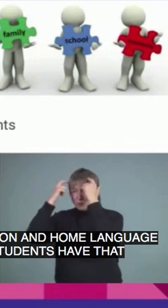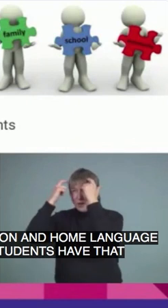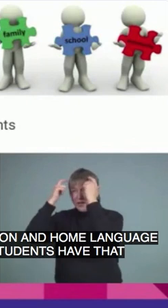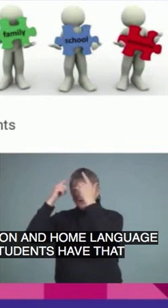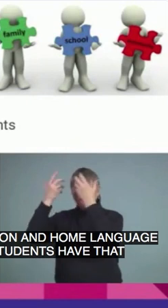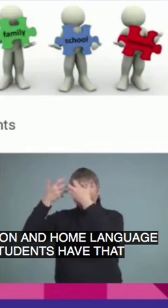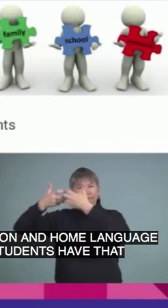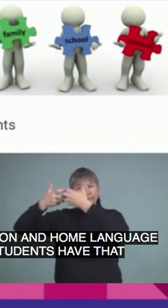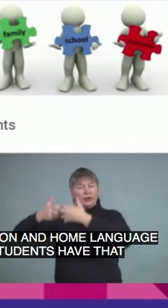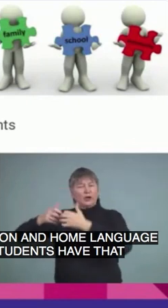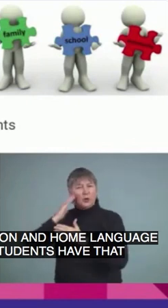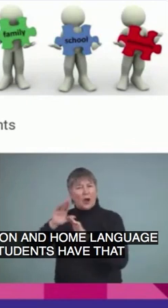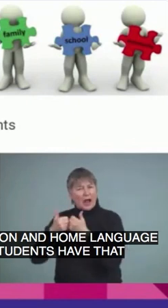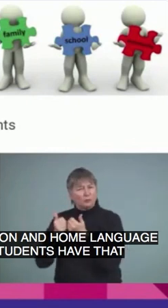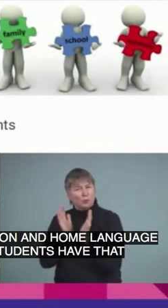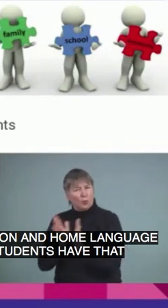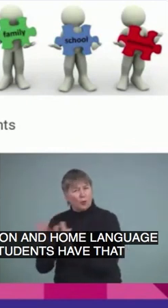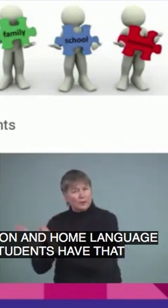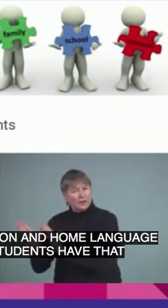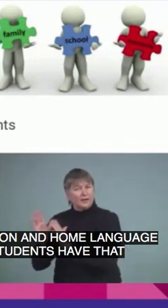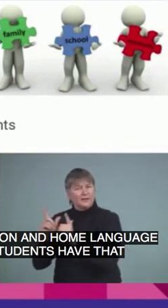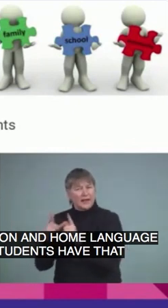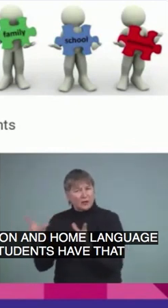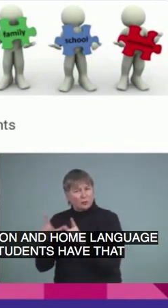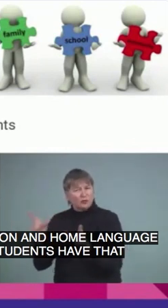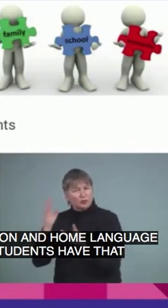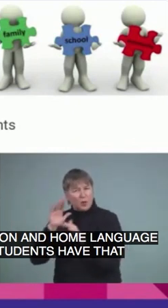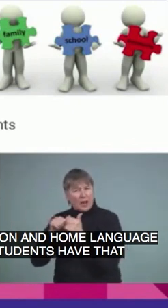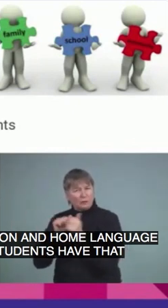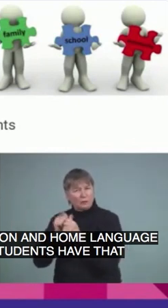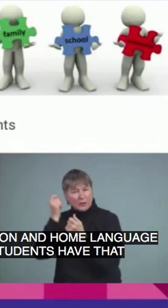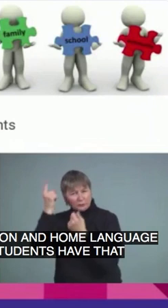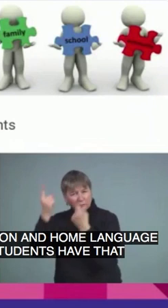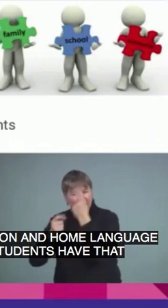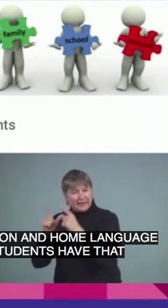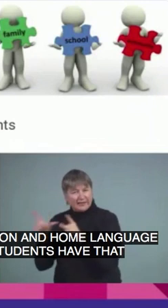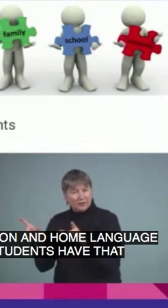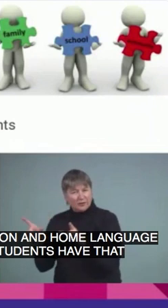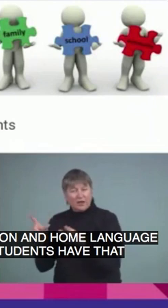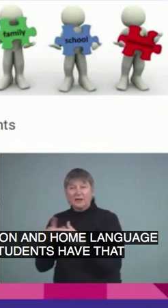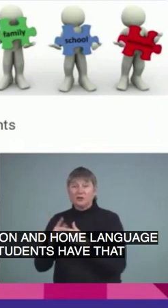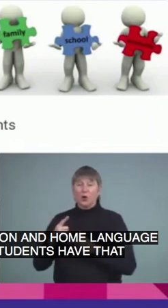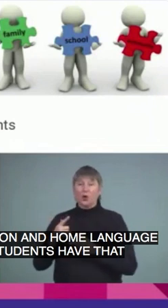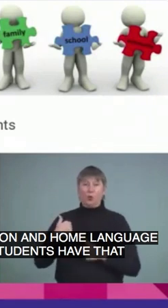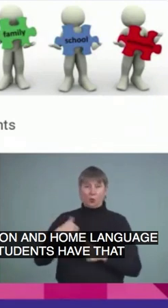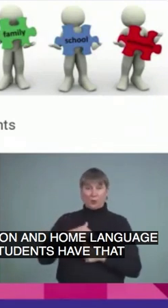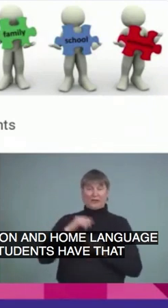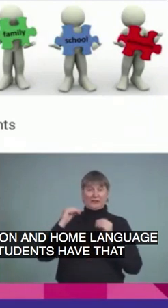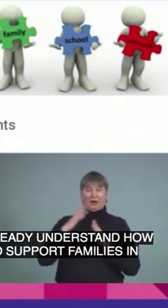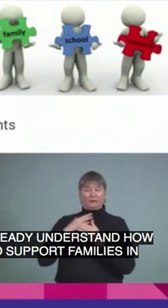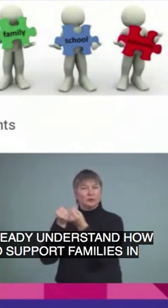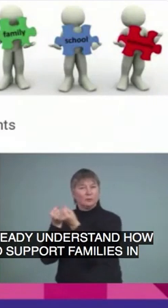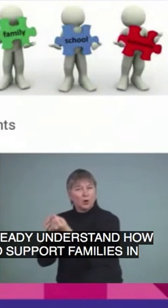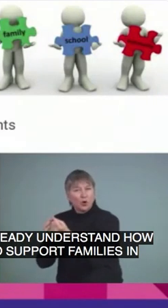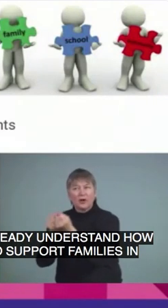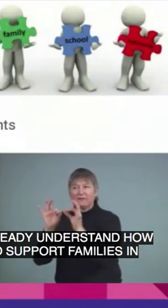So, I think that it's really key to support families in understanding that it is really important